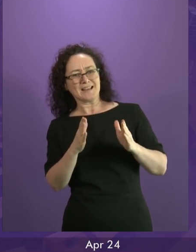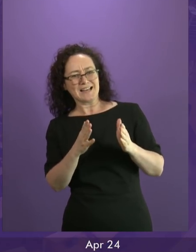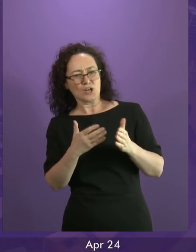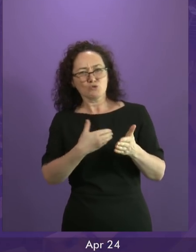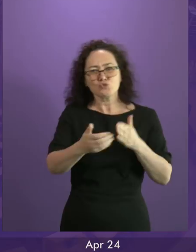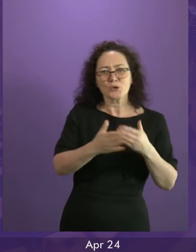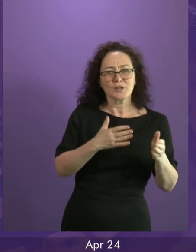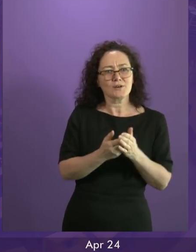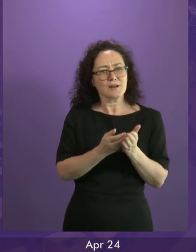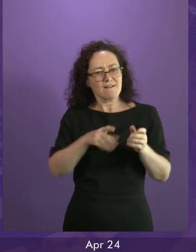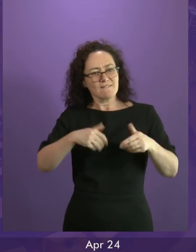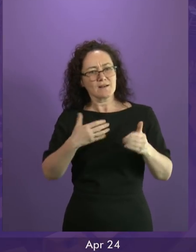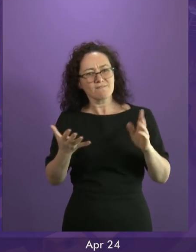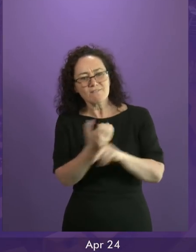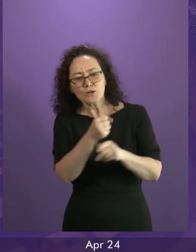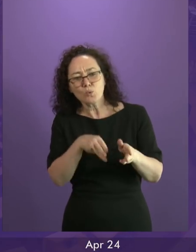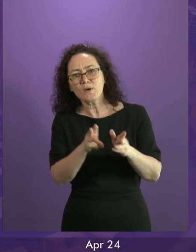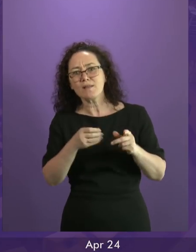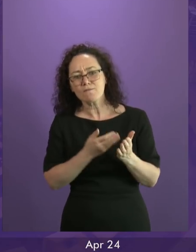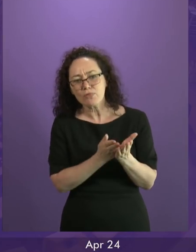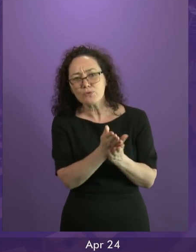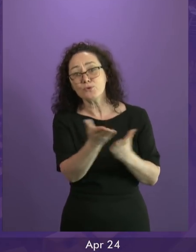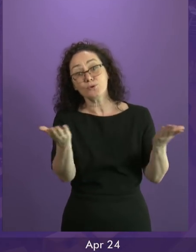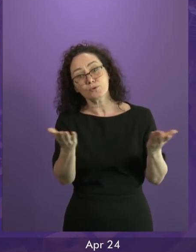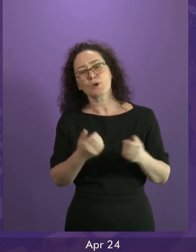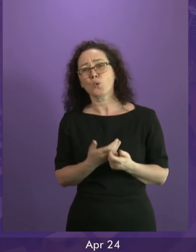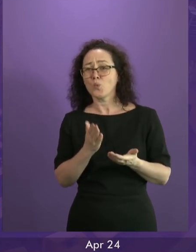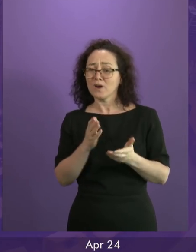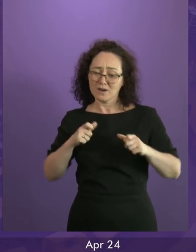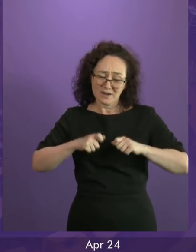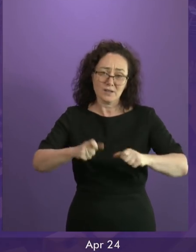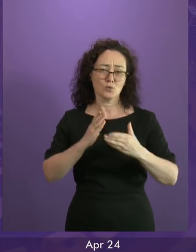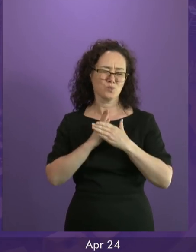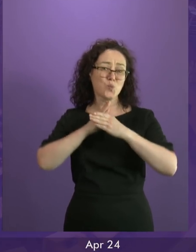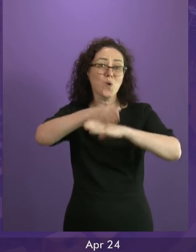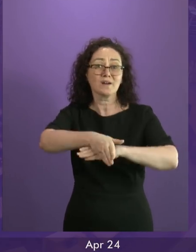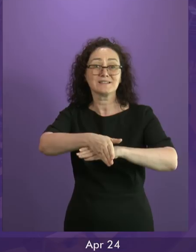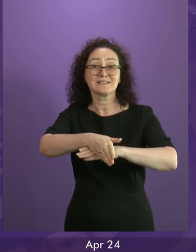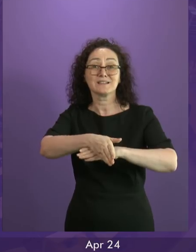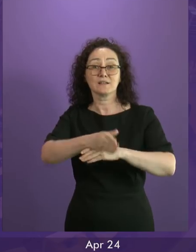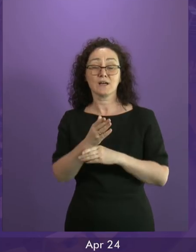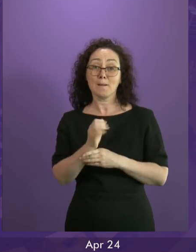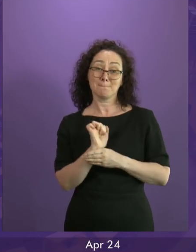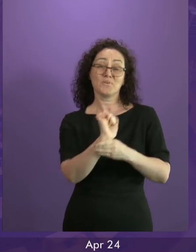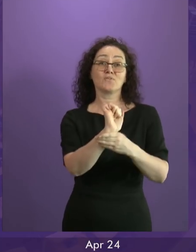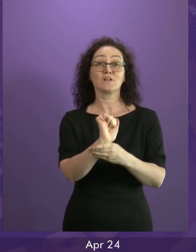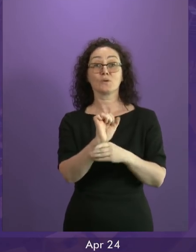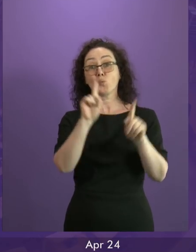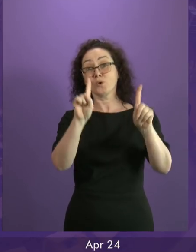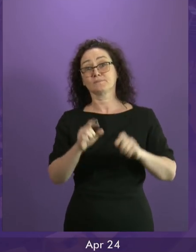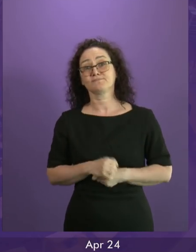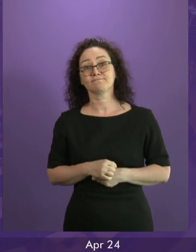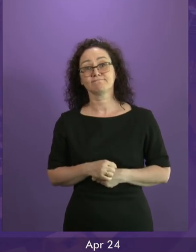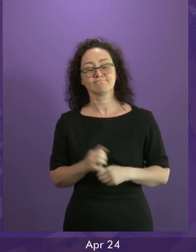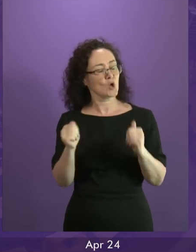all over again. And we're working with others in an effort to remove the risk of a no-deal Brexit. In fact, we